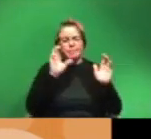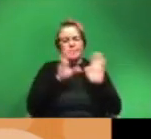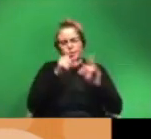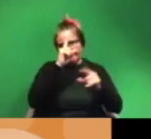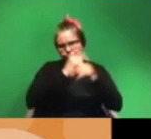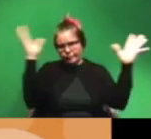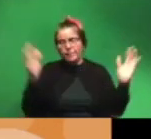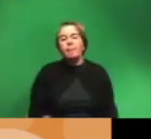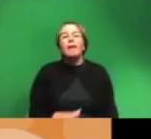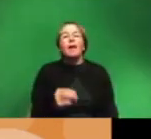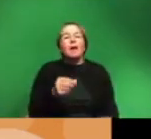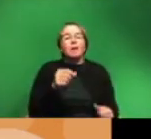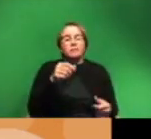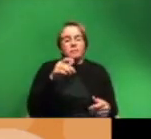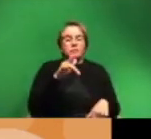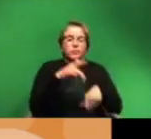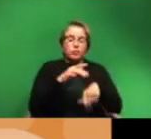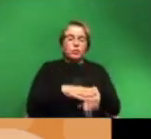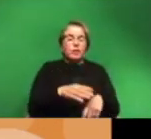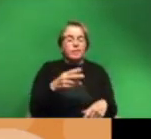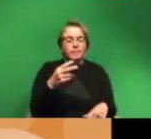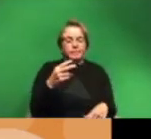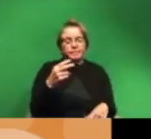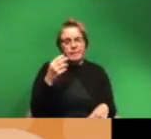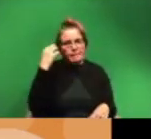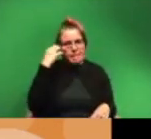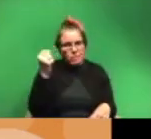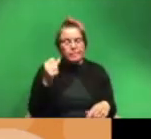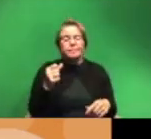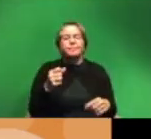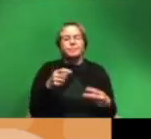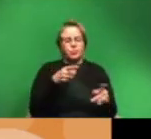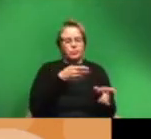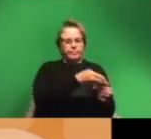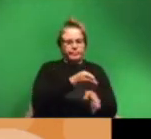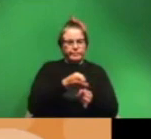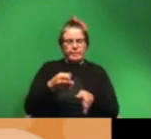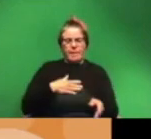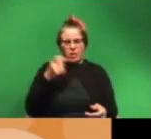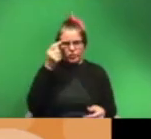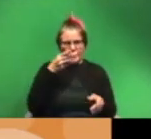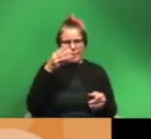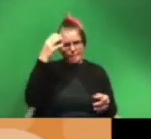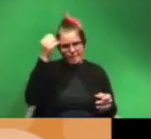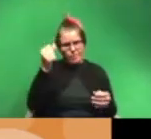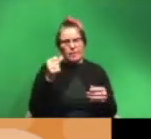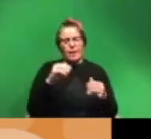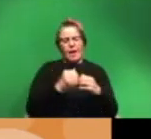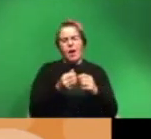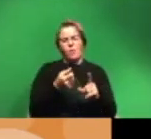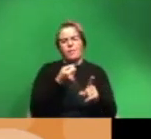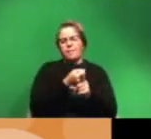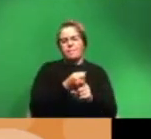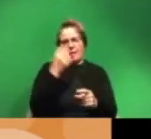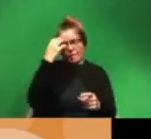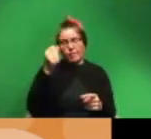memory so there are two main areas that i think in in my understanding or in my thinking about it it can affect memory one